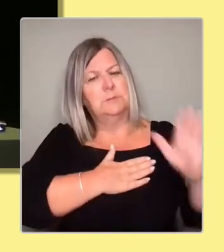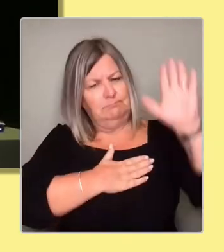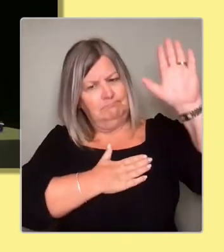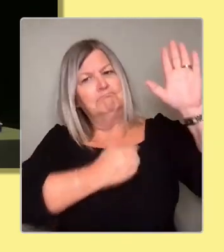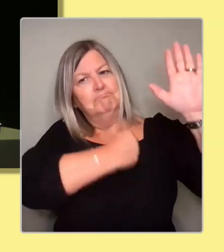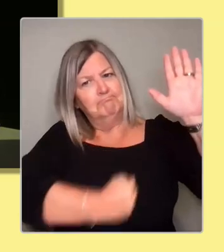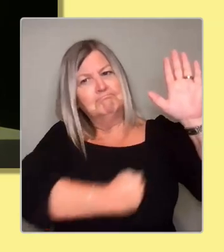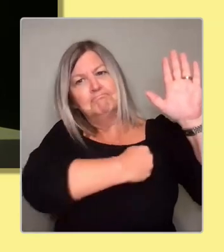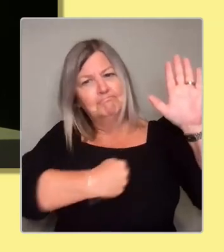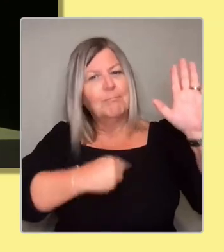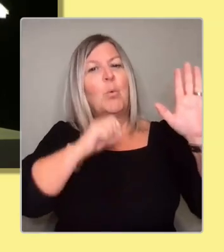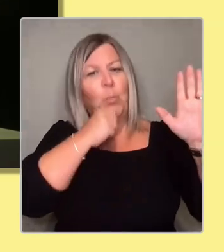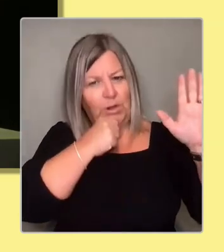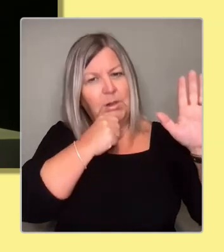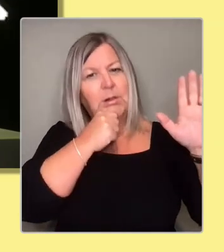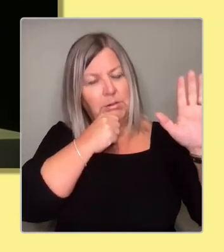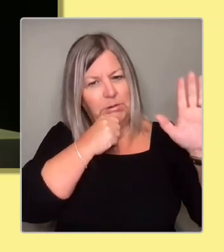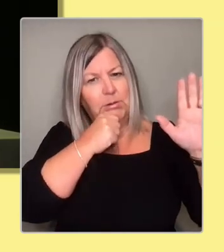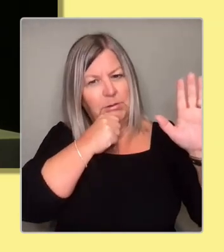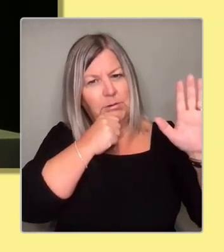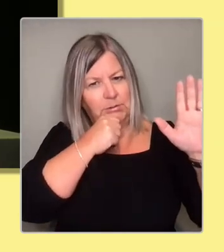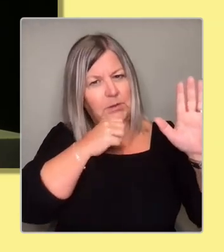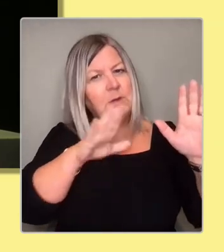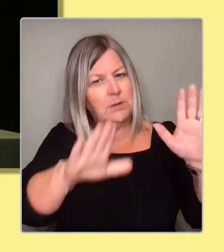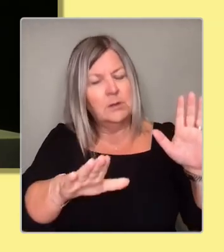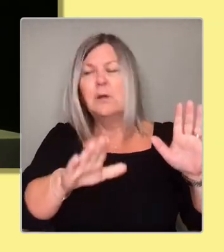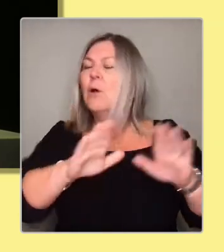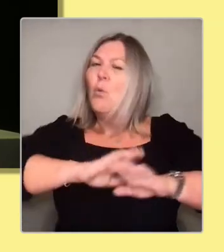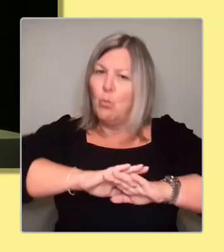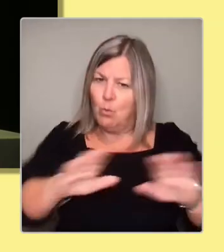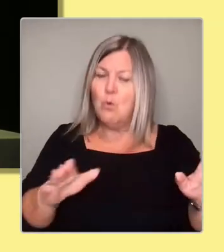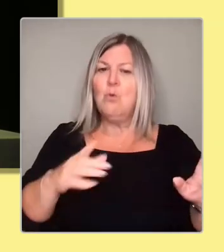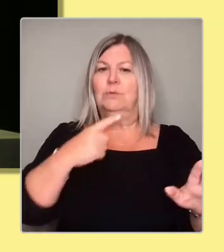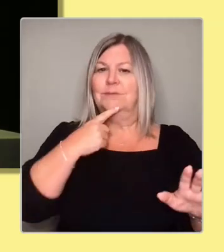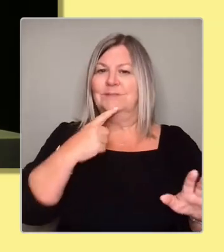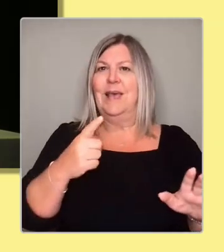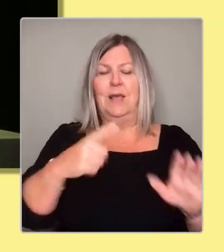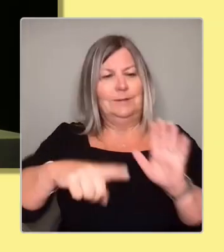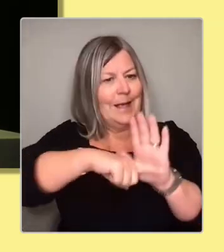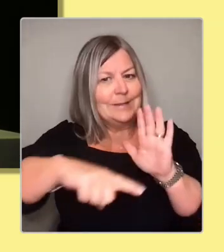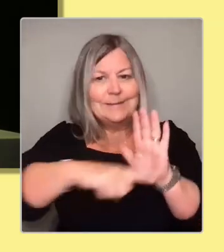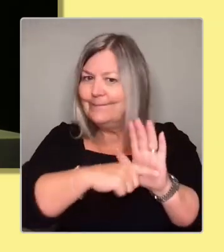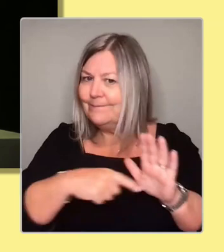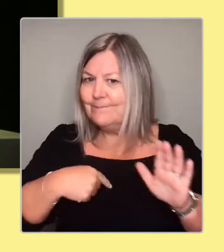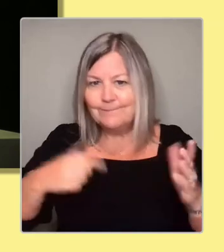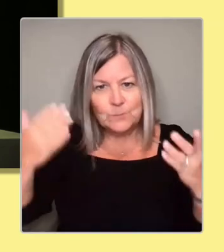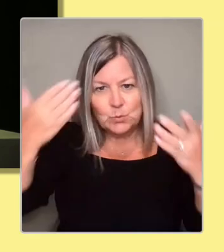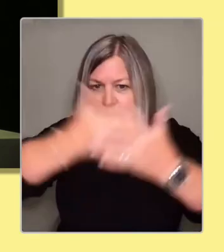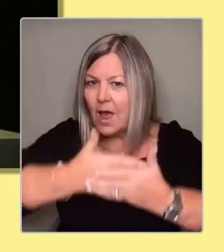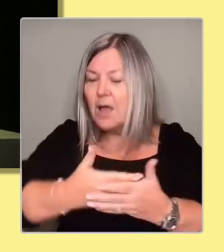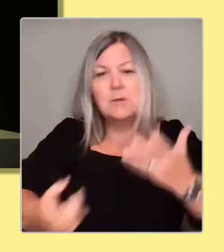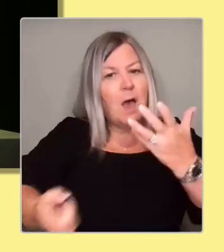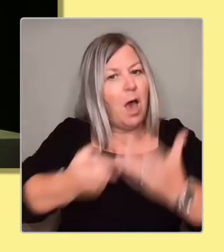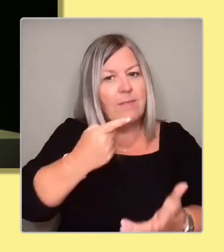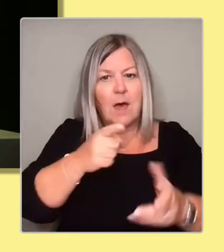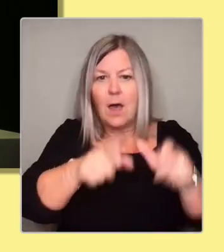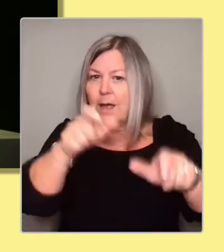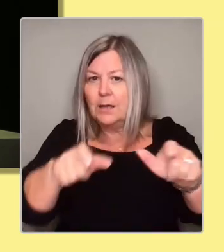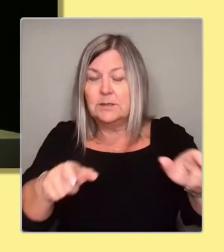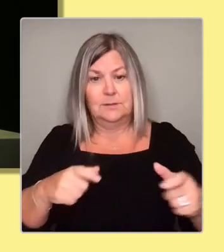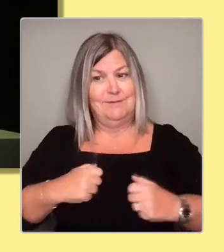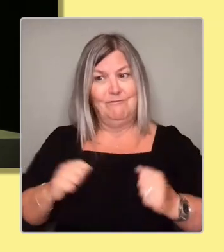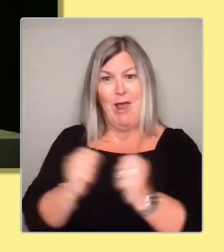that I will not be saying anything negative about any other candidate. They're friends of mine, colleagues of mine,